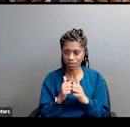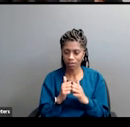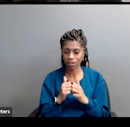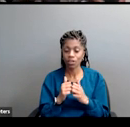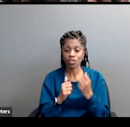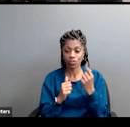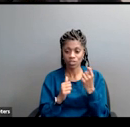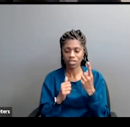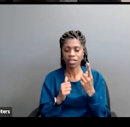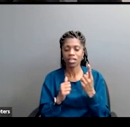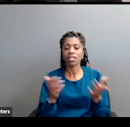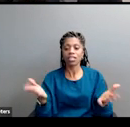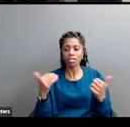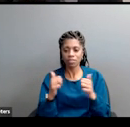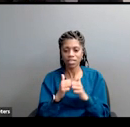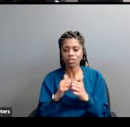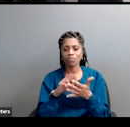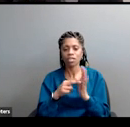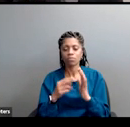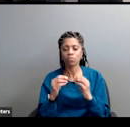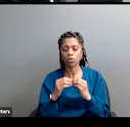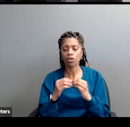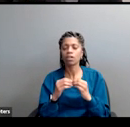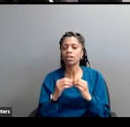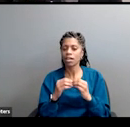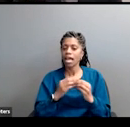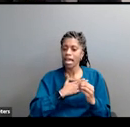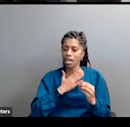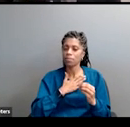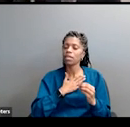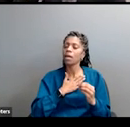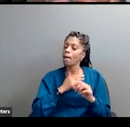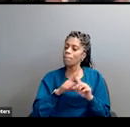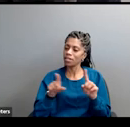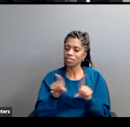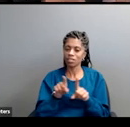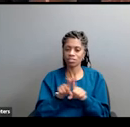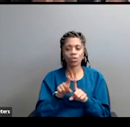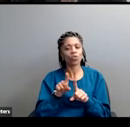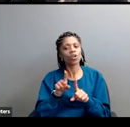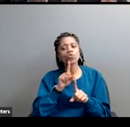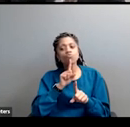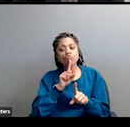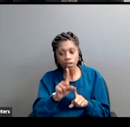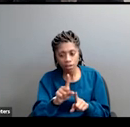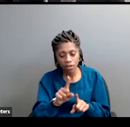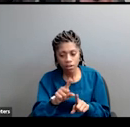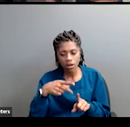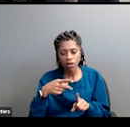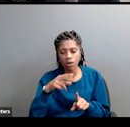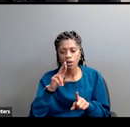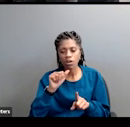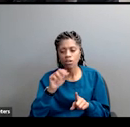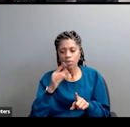and moral and righteous. It's also the pragmatic way forward. Okay. So that's Amber. Young, multicultural,